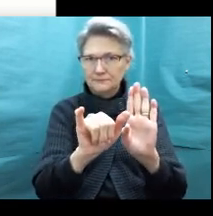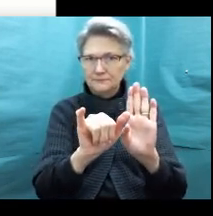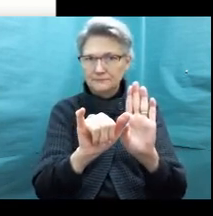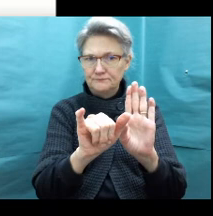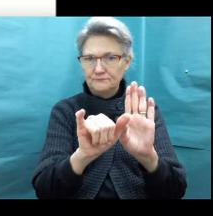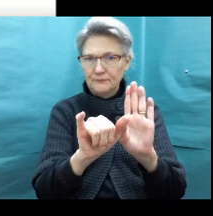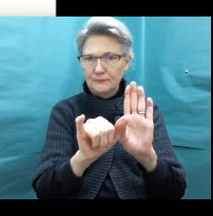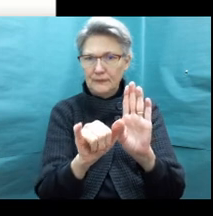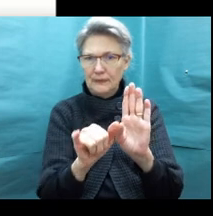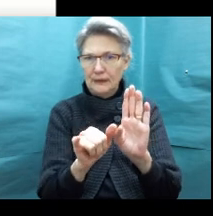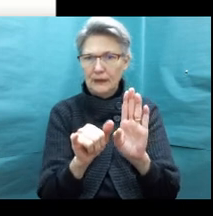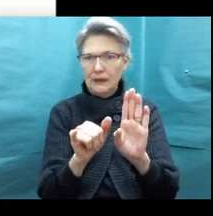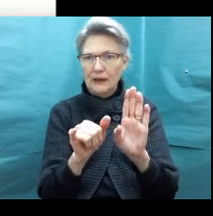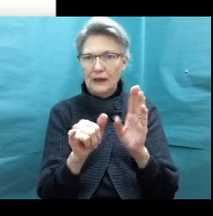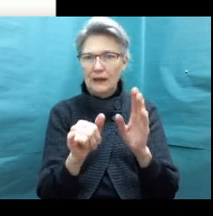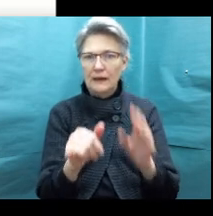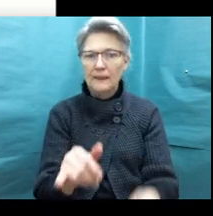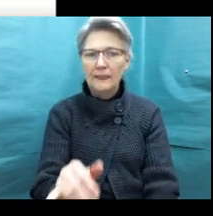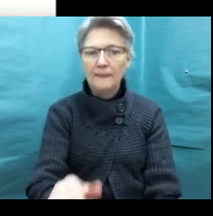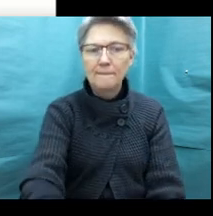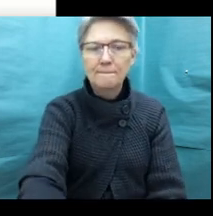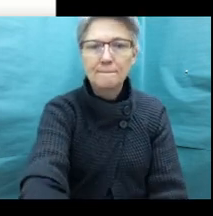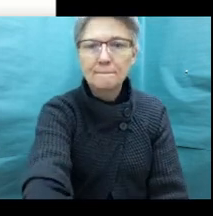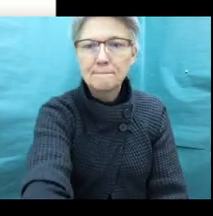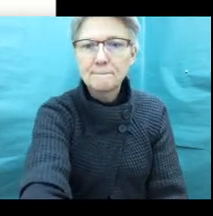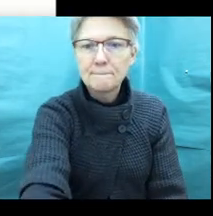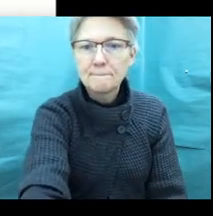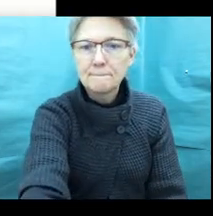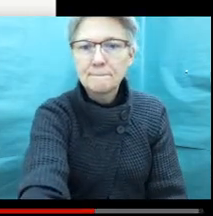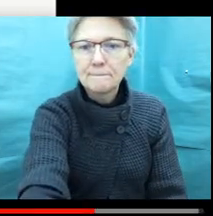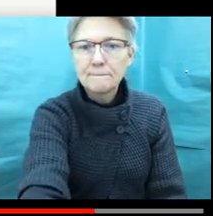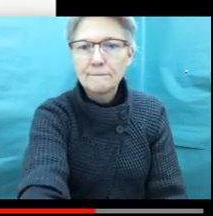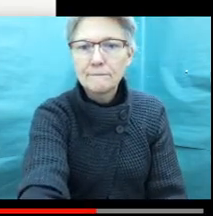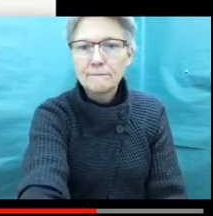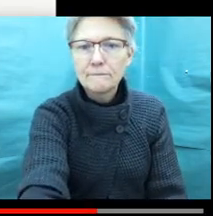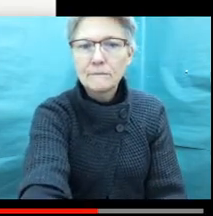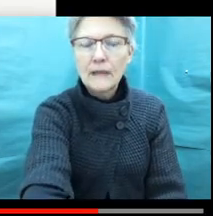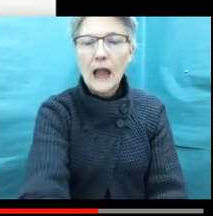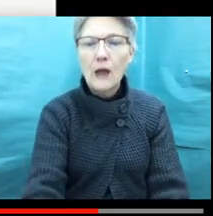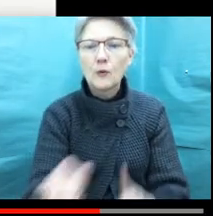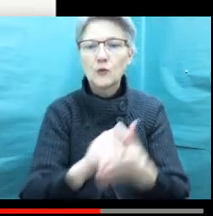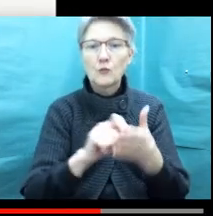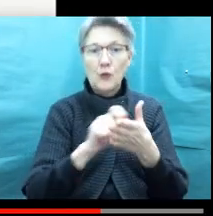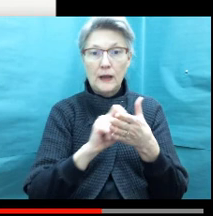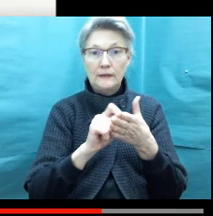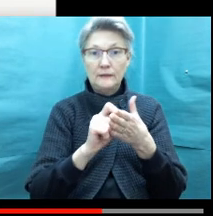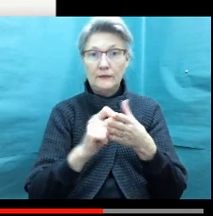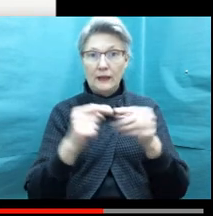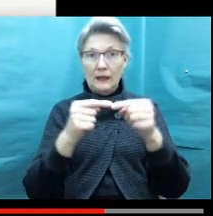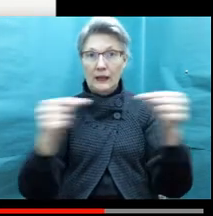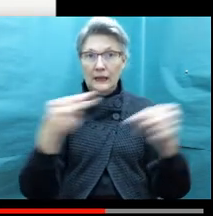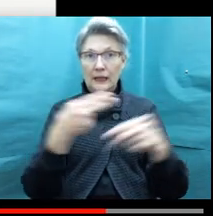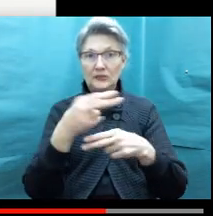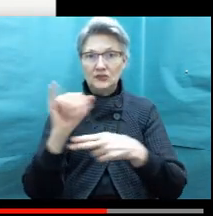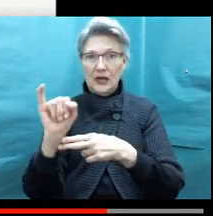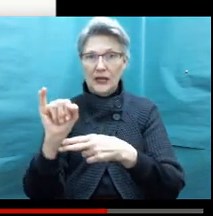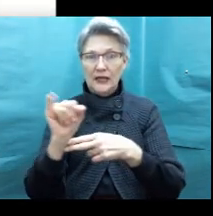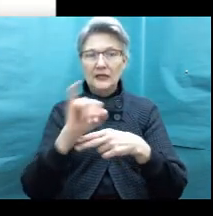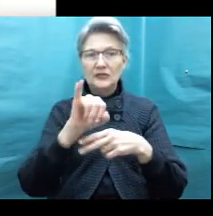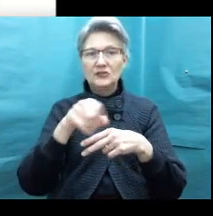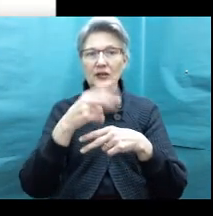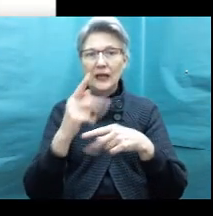And I don't have a fun little symbol for this, but I would write that line HI and line JK